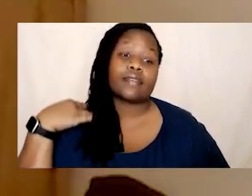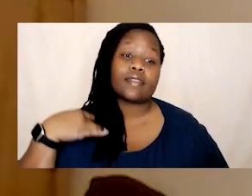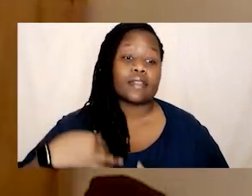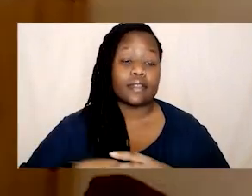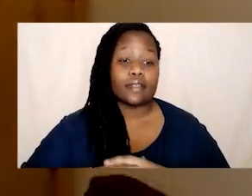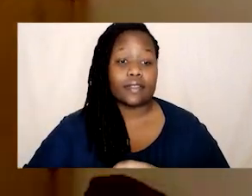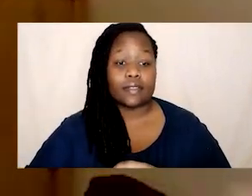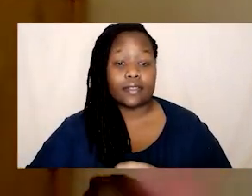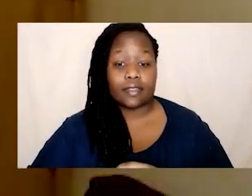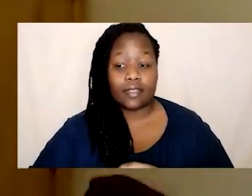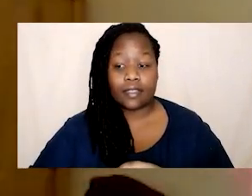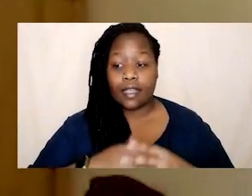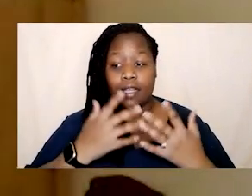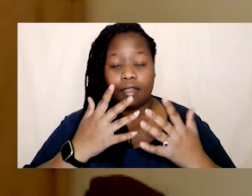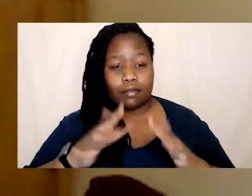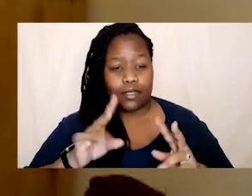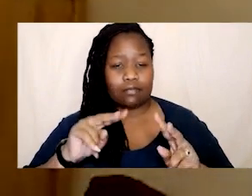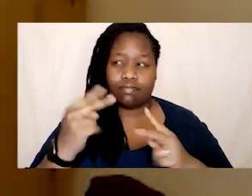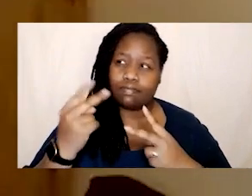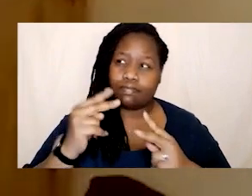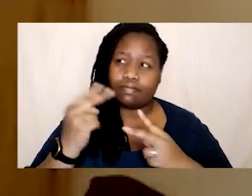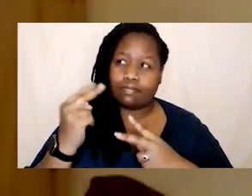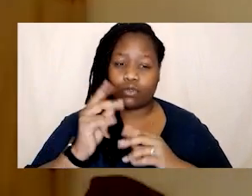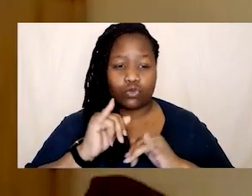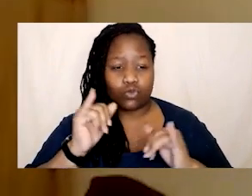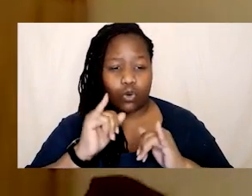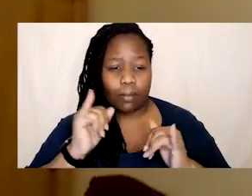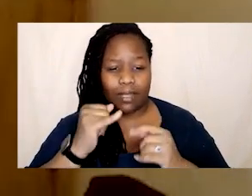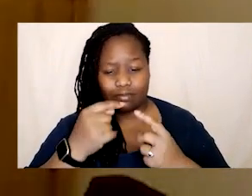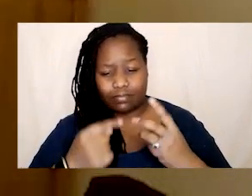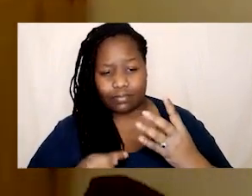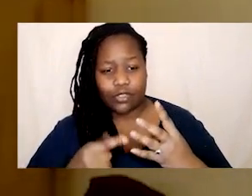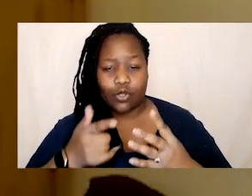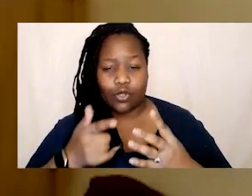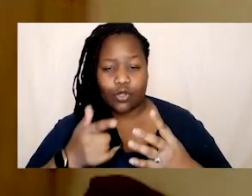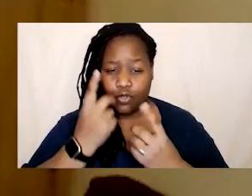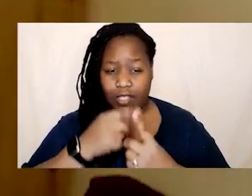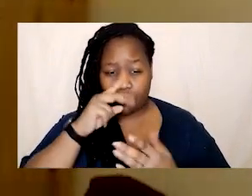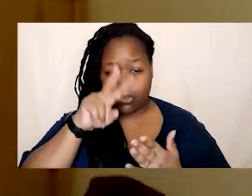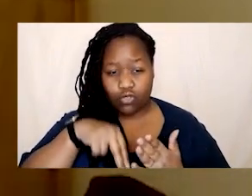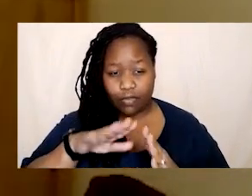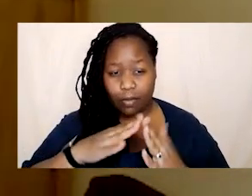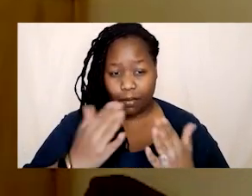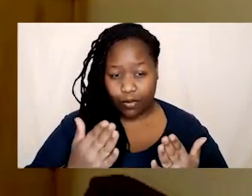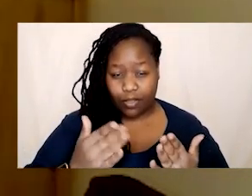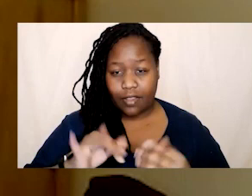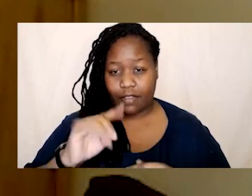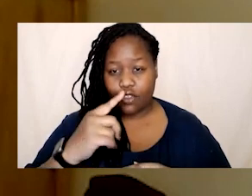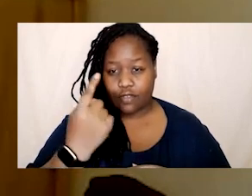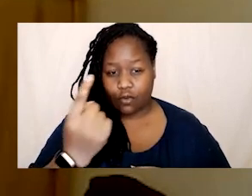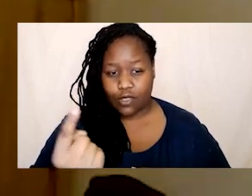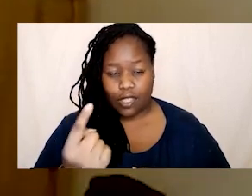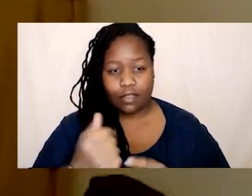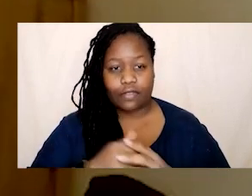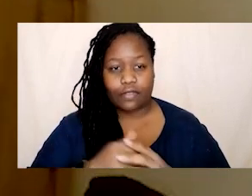about on on the kind of trauma informed stuff and there's a couple of quotes that I'm going to read from your book the first is from you um and it